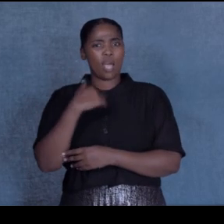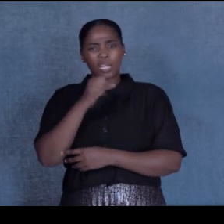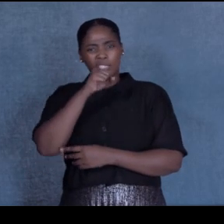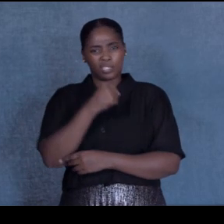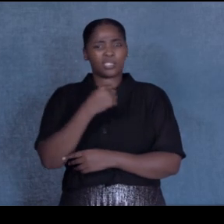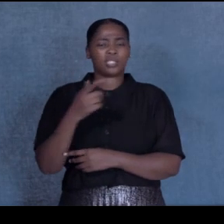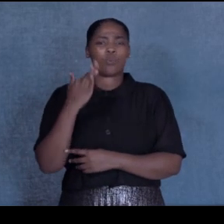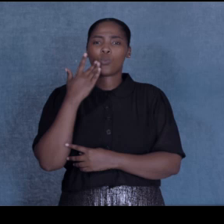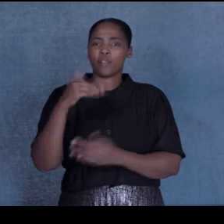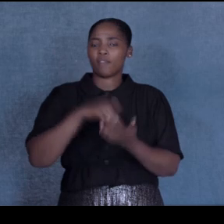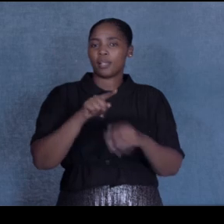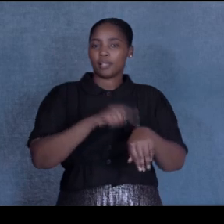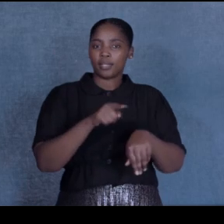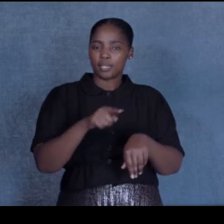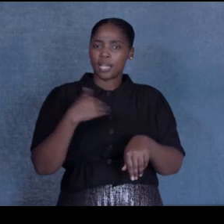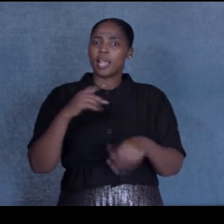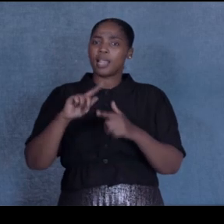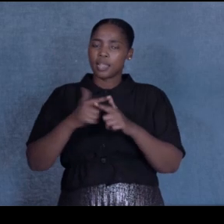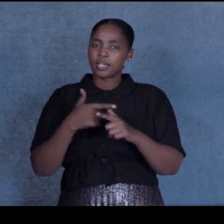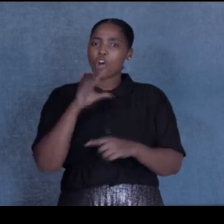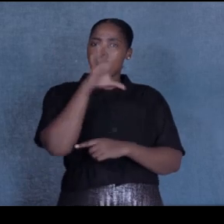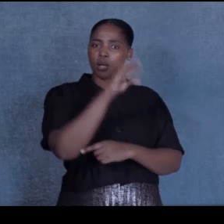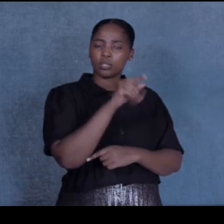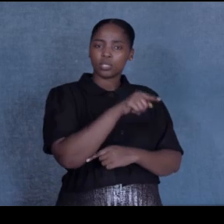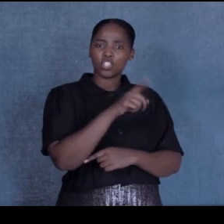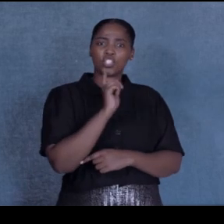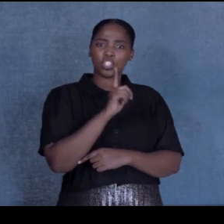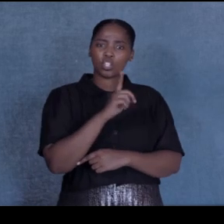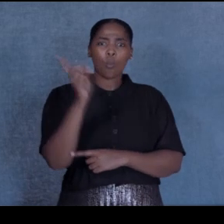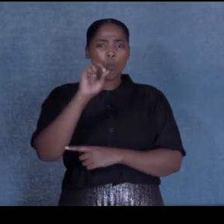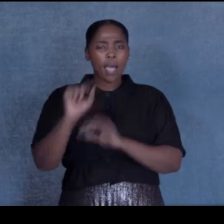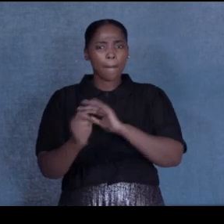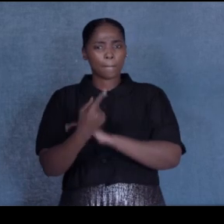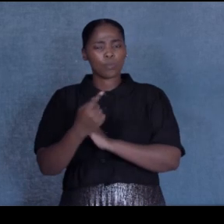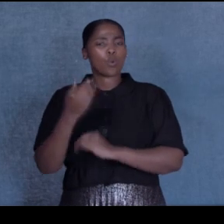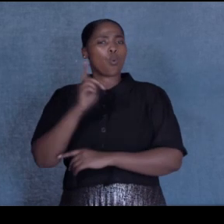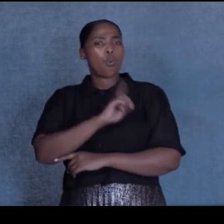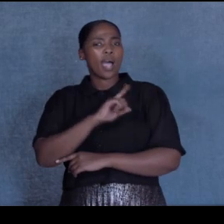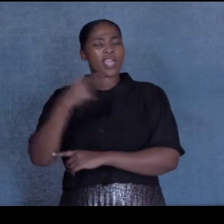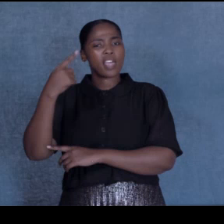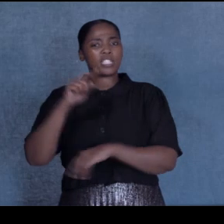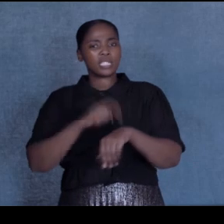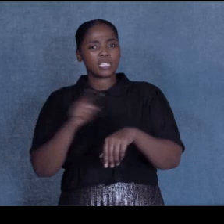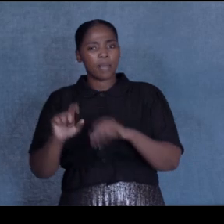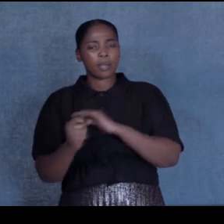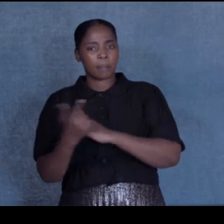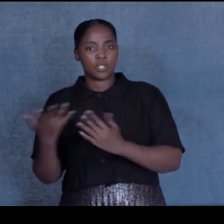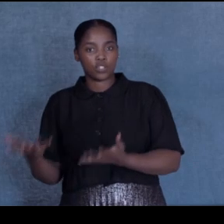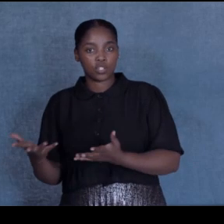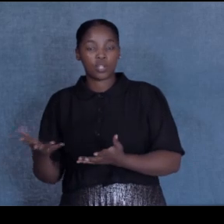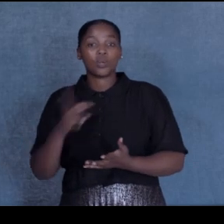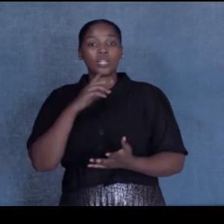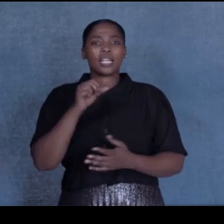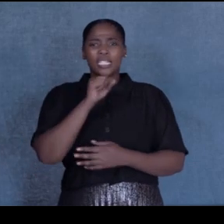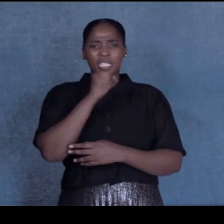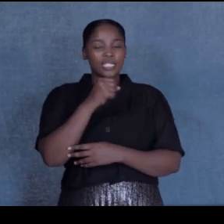And then she asked the teacher, what happened? Why every time here? The teacher said that she sneezed a lot